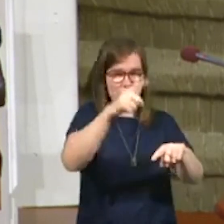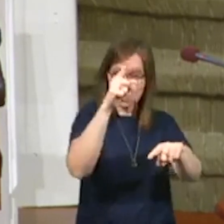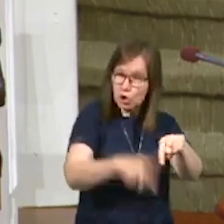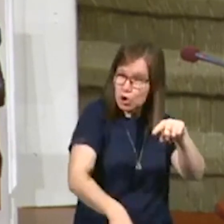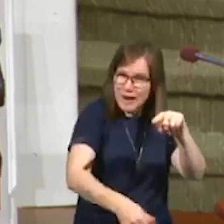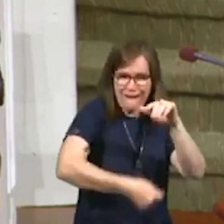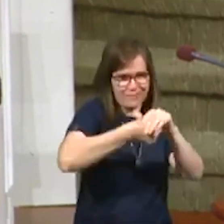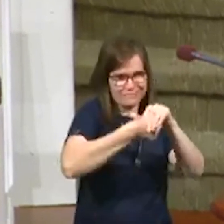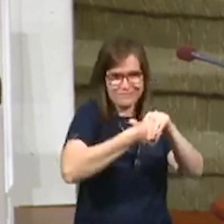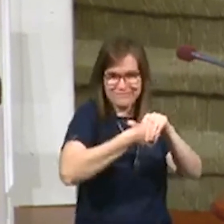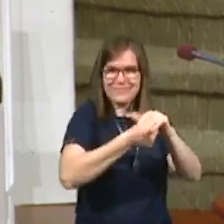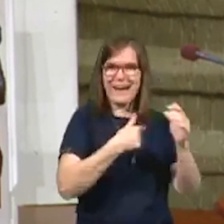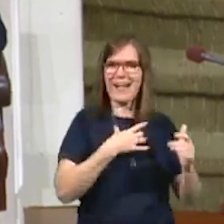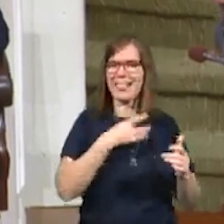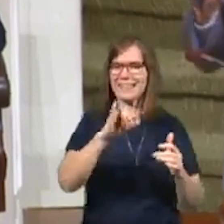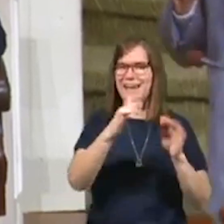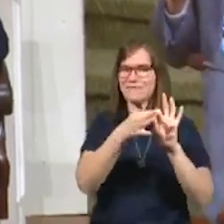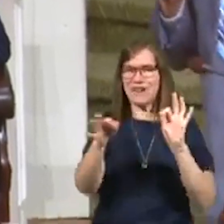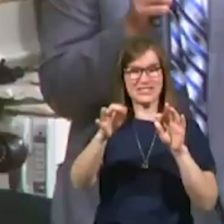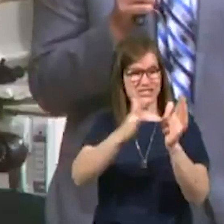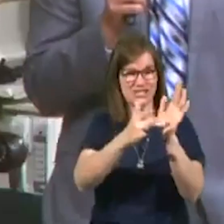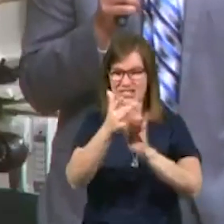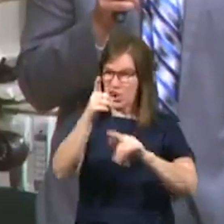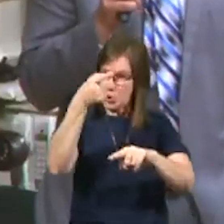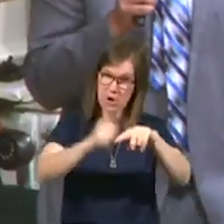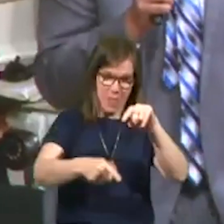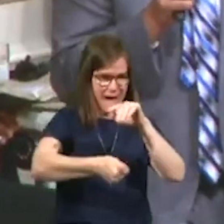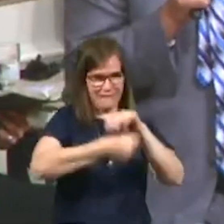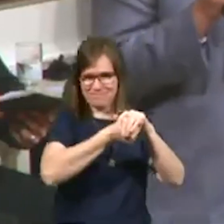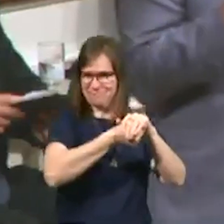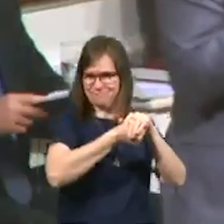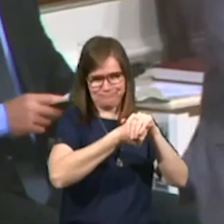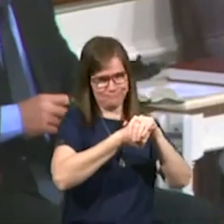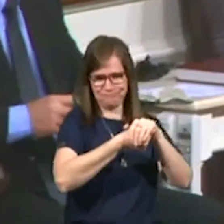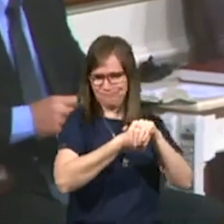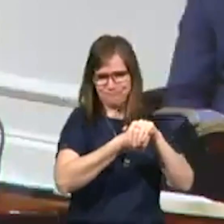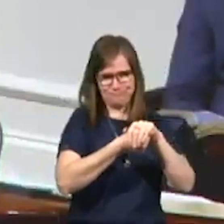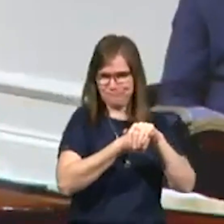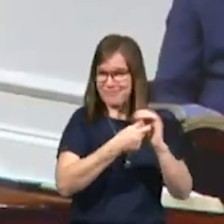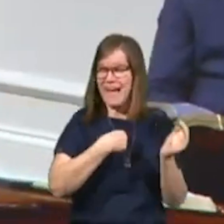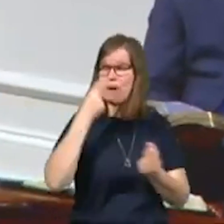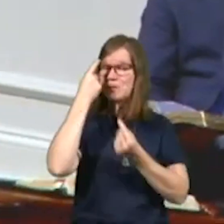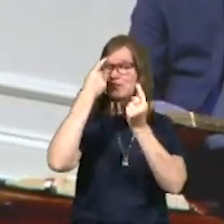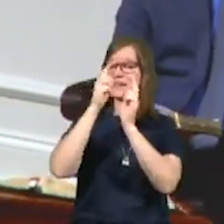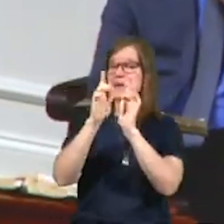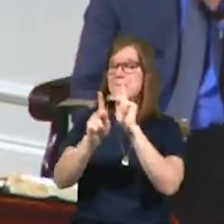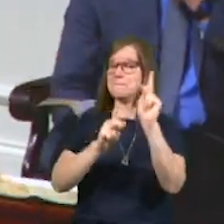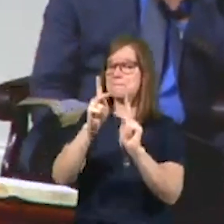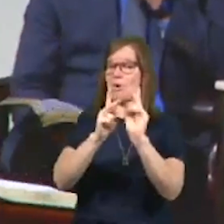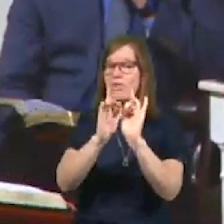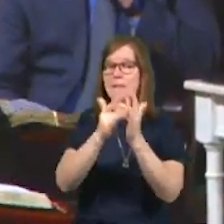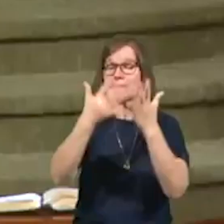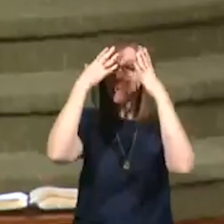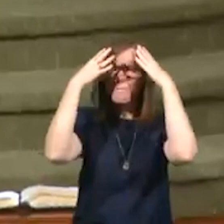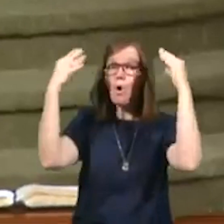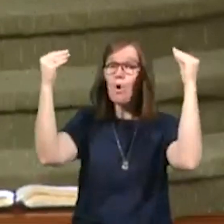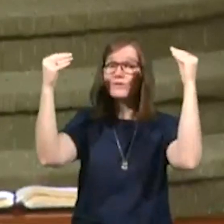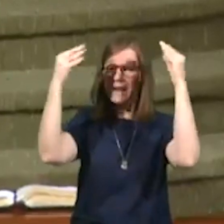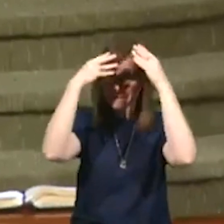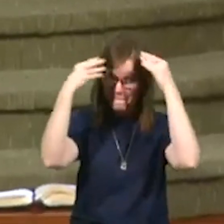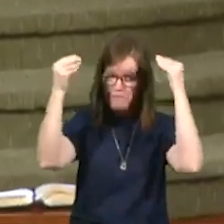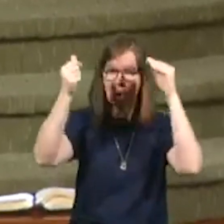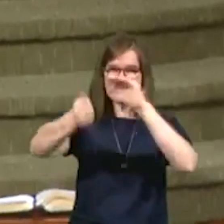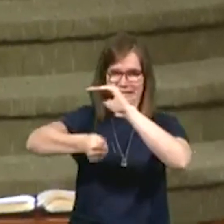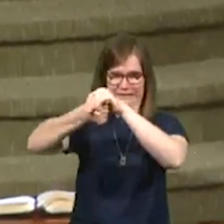be hid. I like that phrase. Jesus could not be hid. You know, I got thinking about people in the Bible about Moses, how Moses